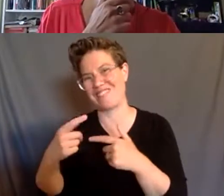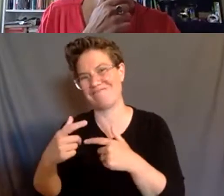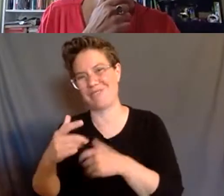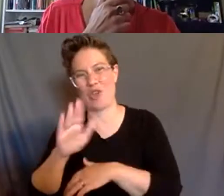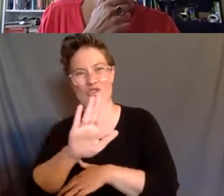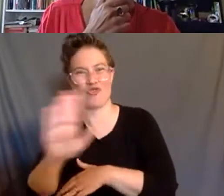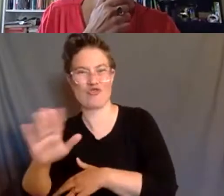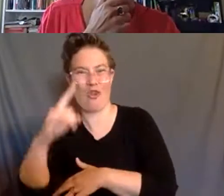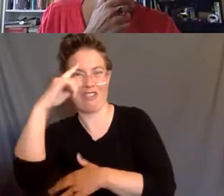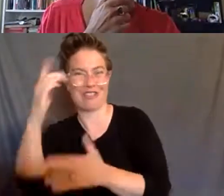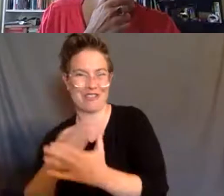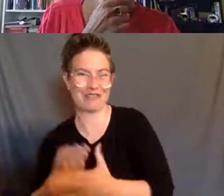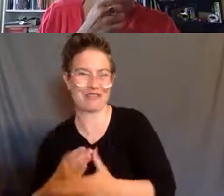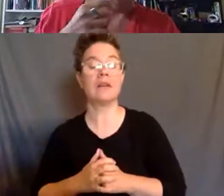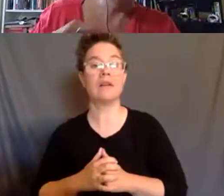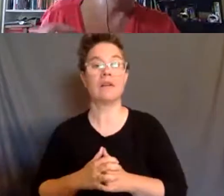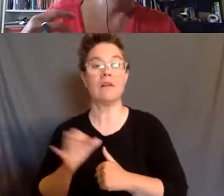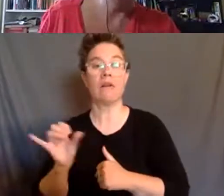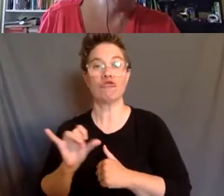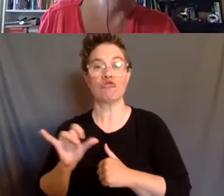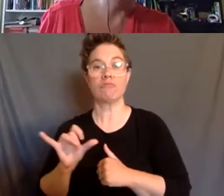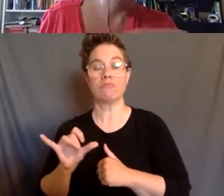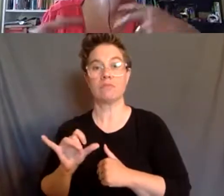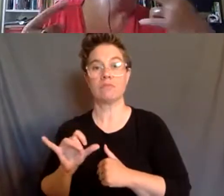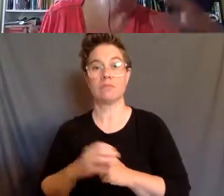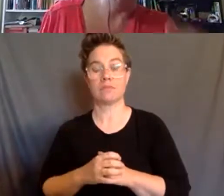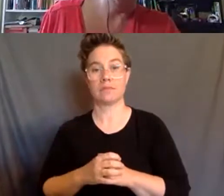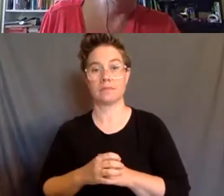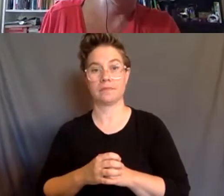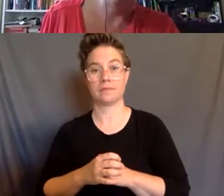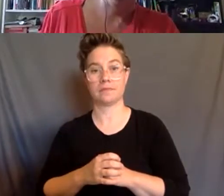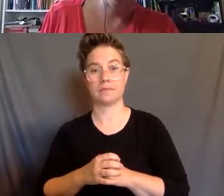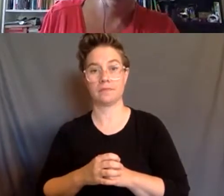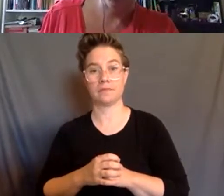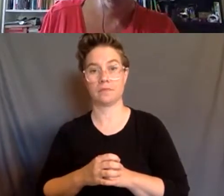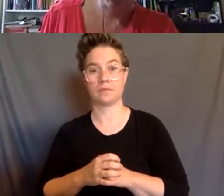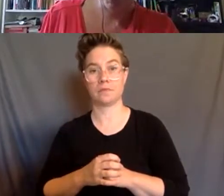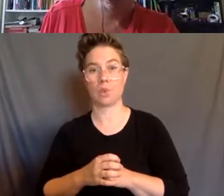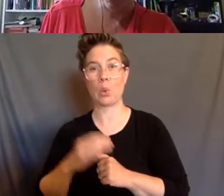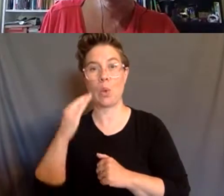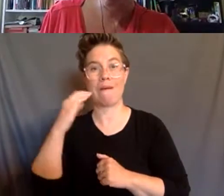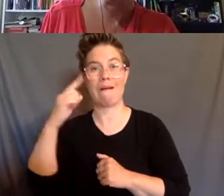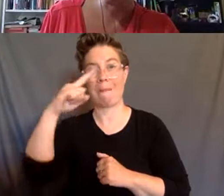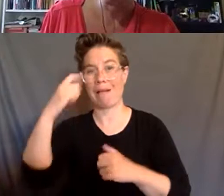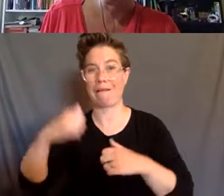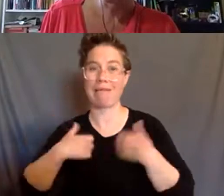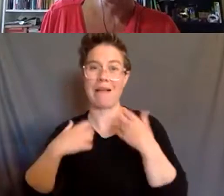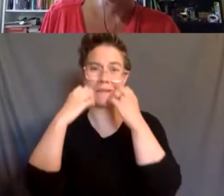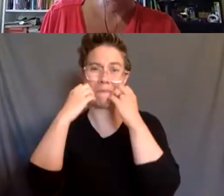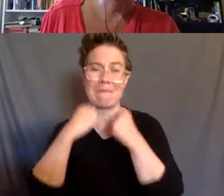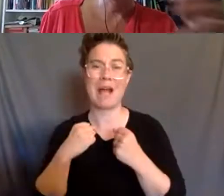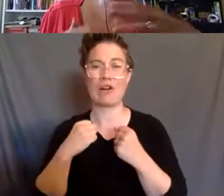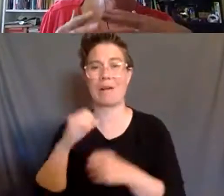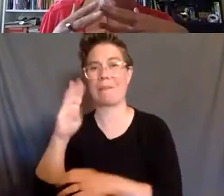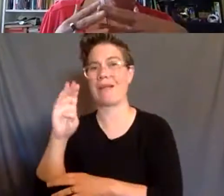is that the movement to defend black lives, the Black Lives Matter movement, and so